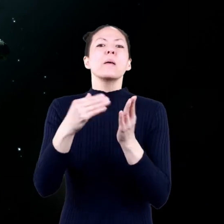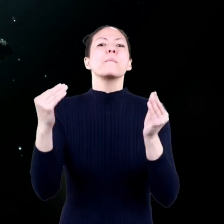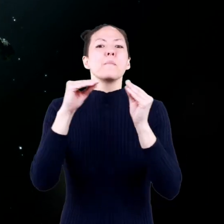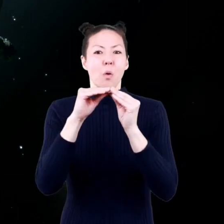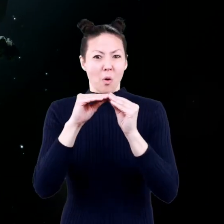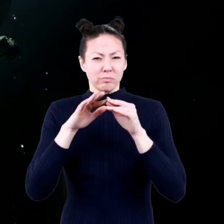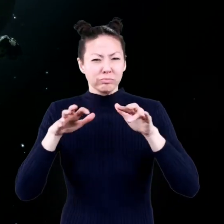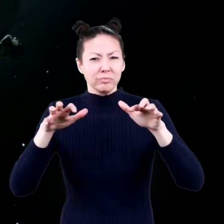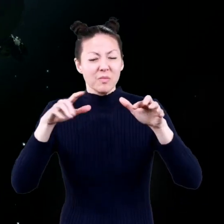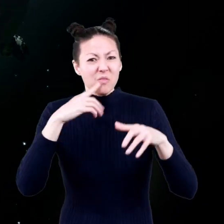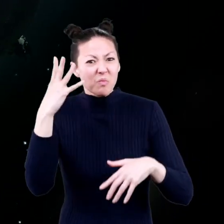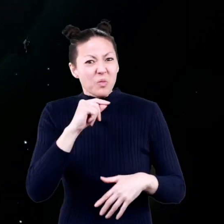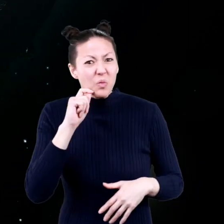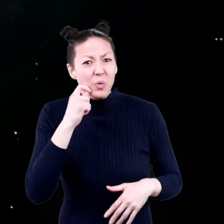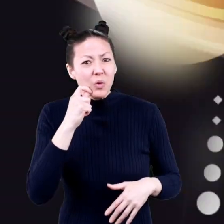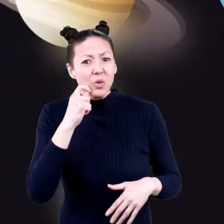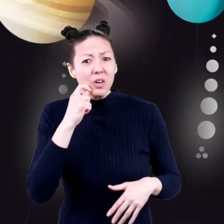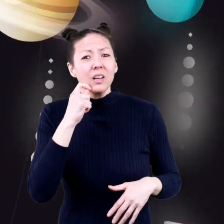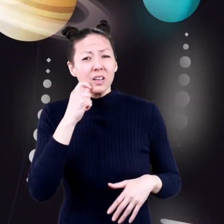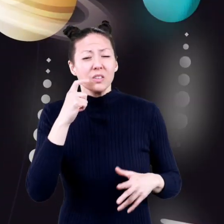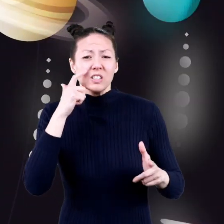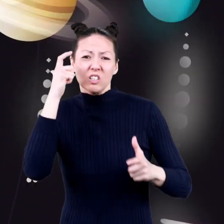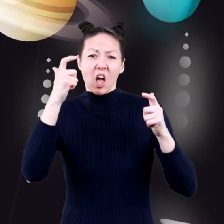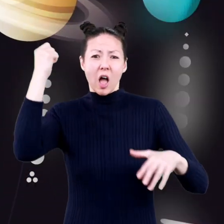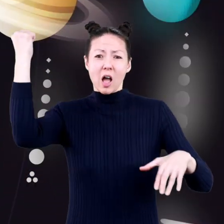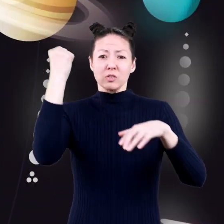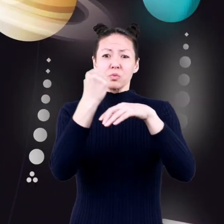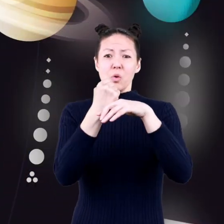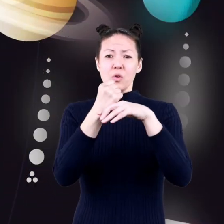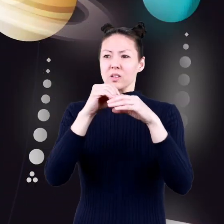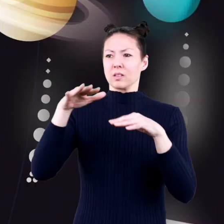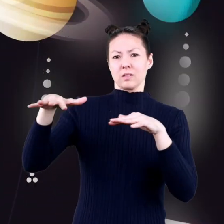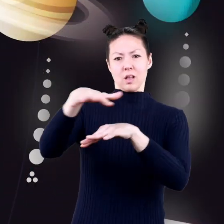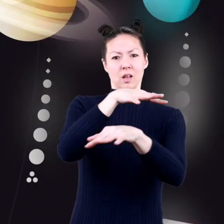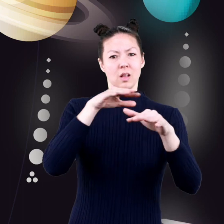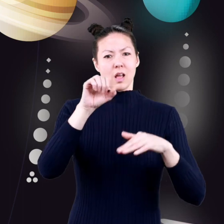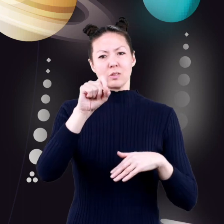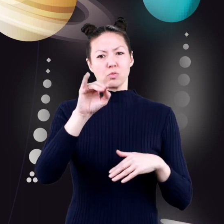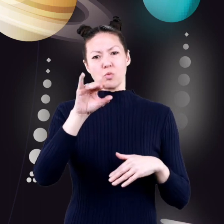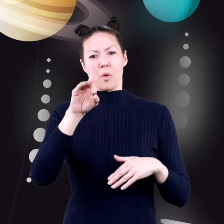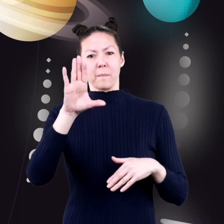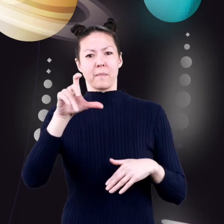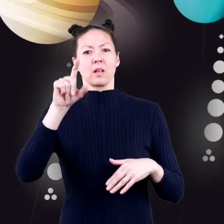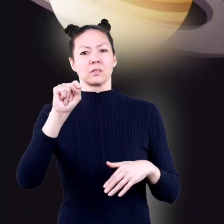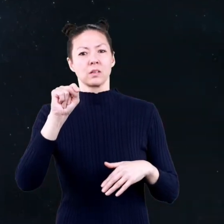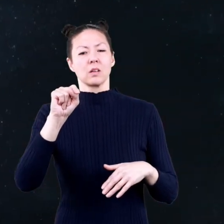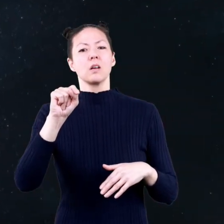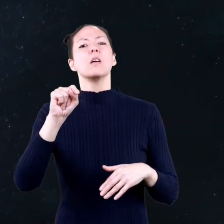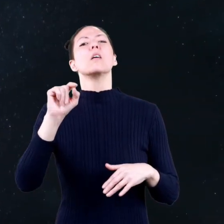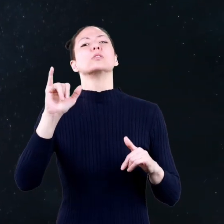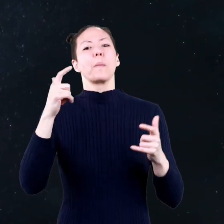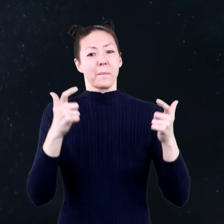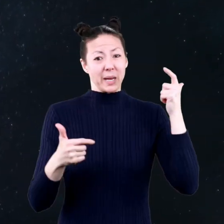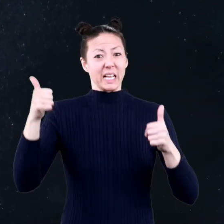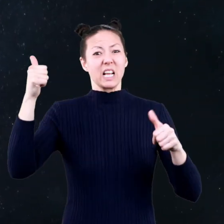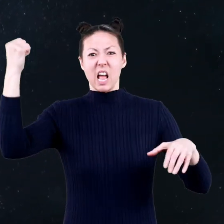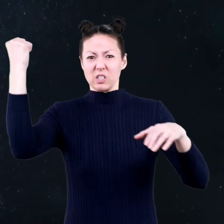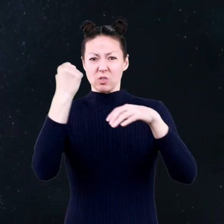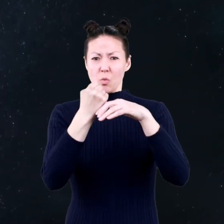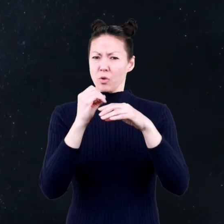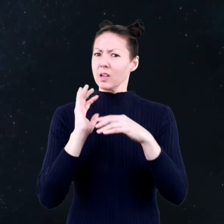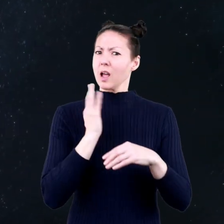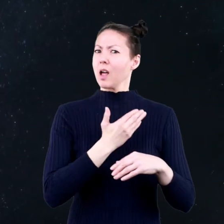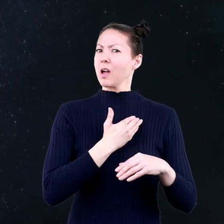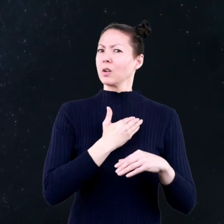smaller than that. Pretty cool, huh? Ceres is the largest asteroid in the asteroid belt. It is also thought to be the